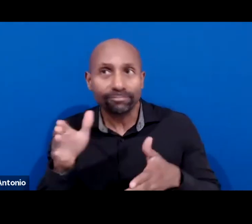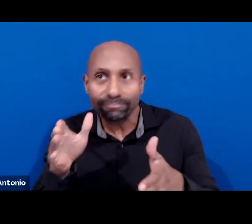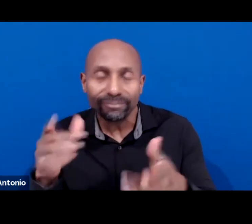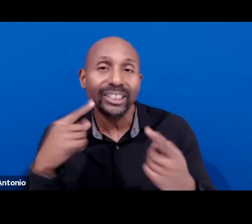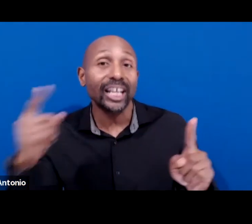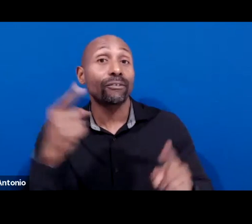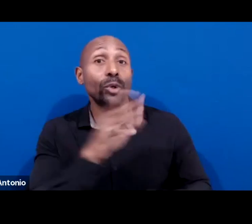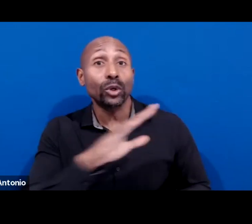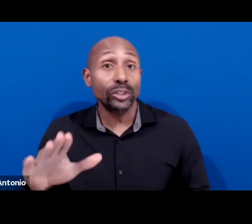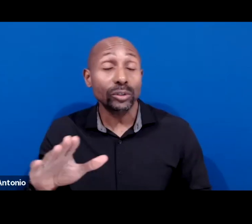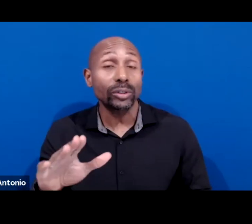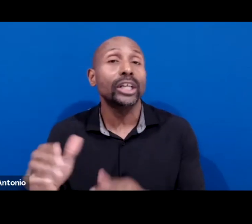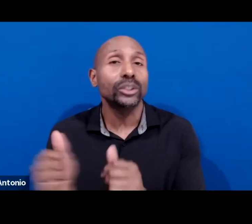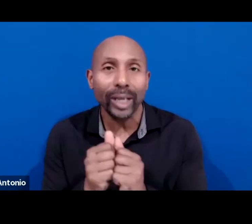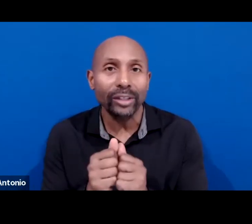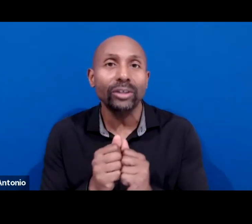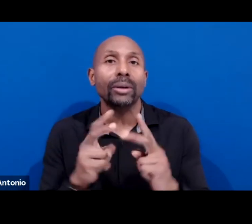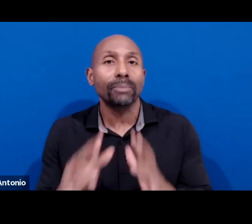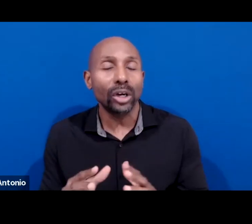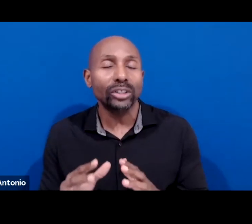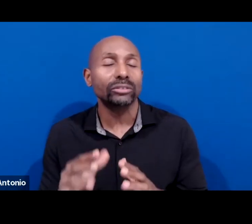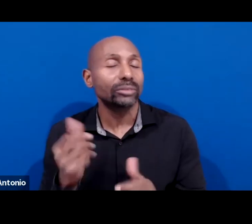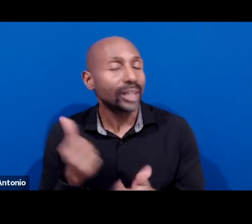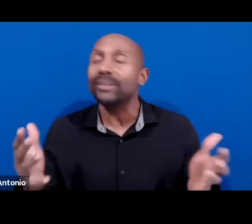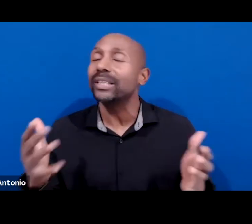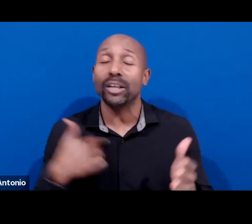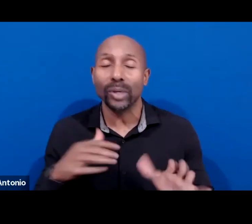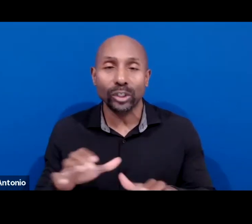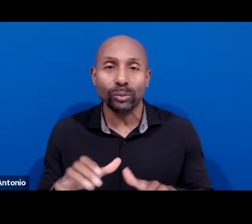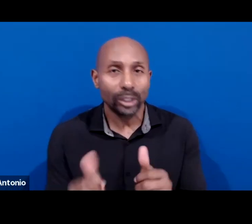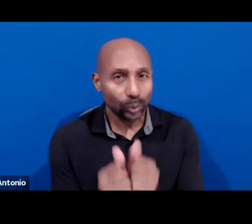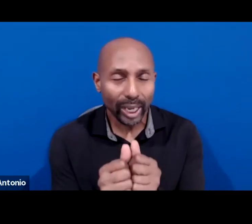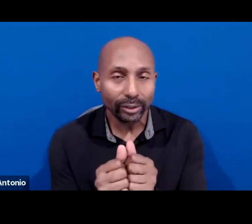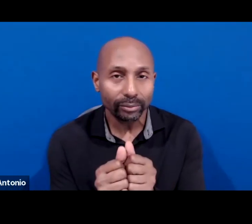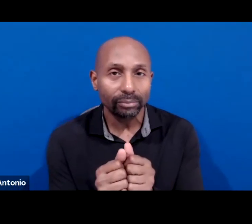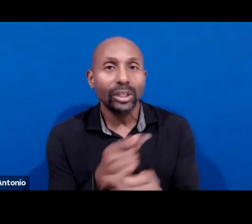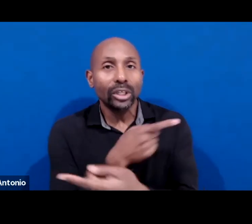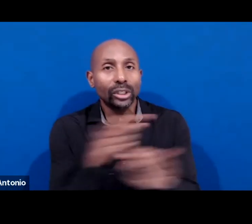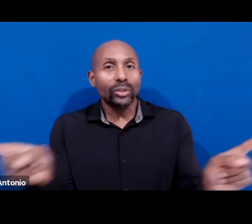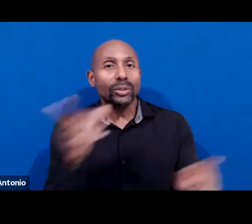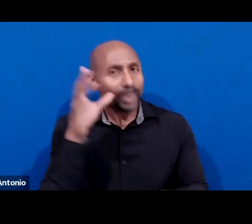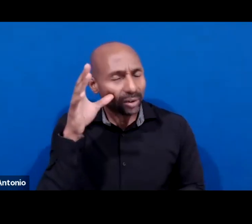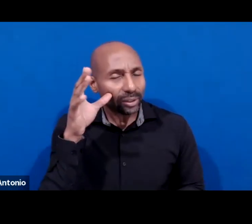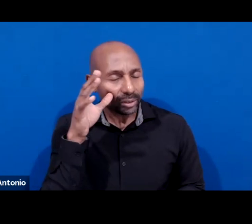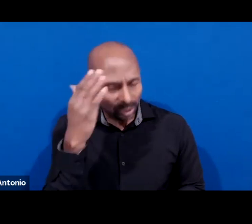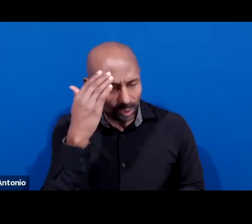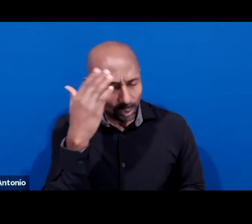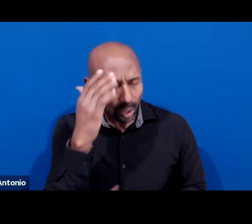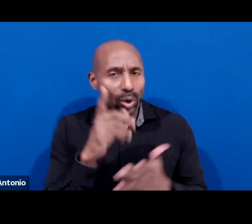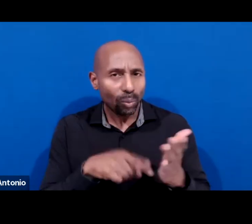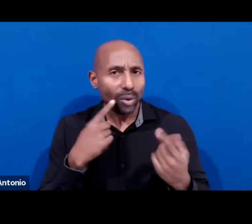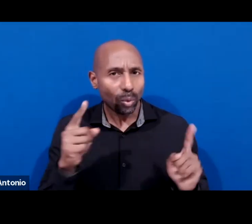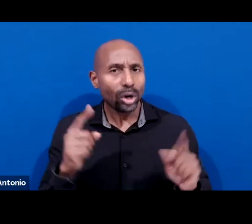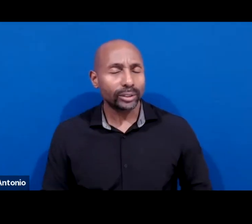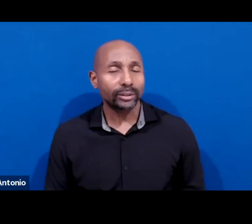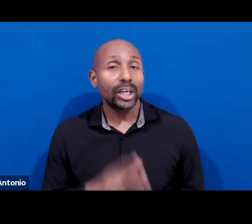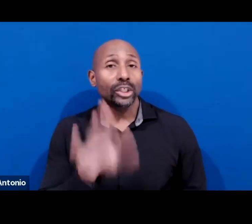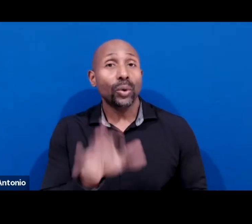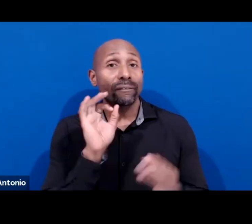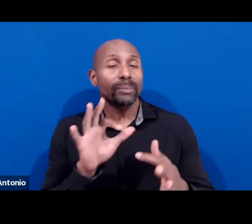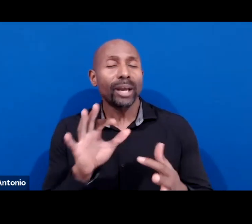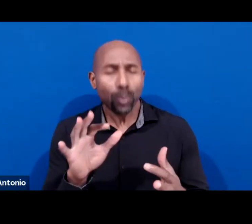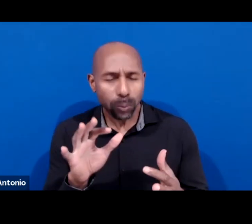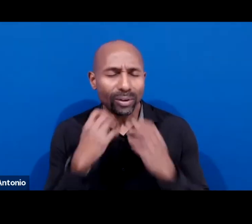Every action that we do, we do together. So you know, as parents, you know what works firsthand and your valuable feedback helps us navigate